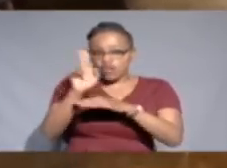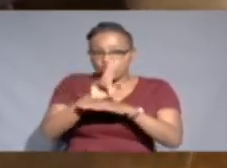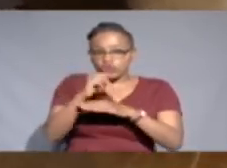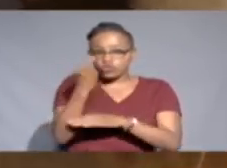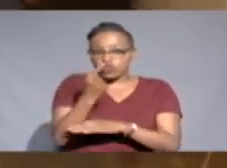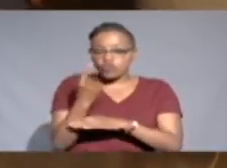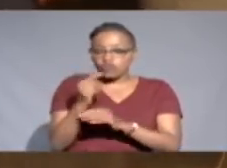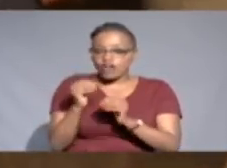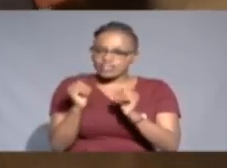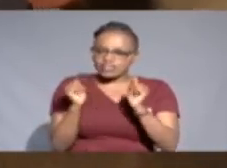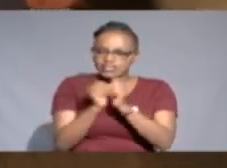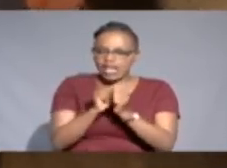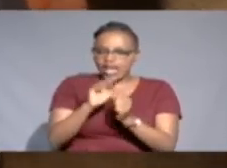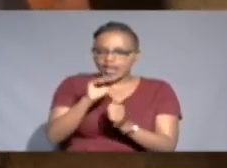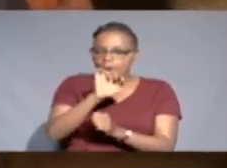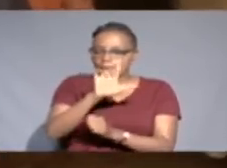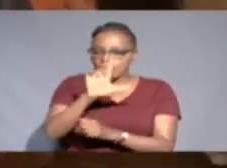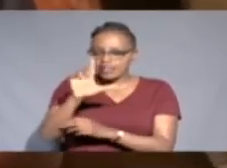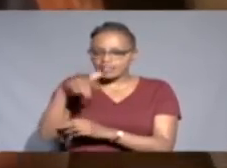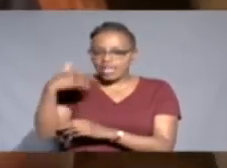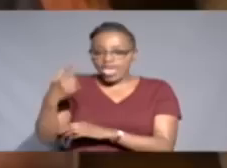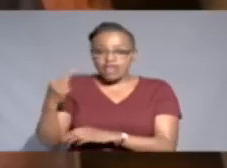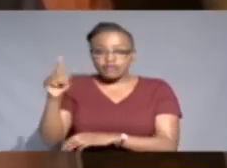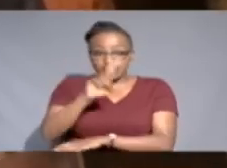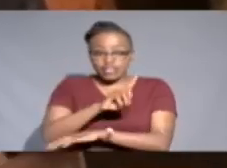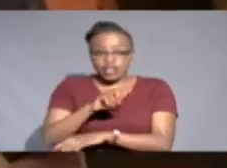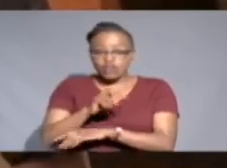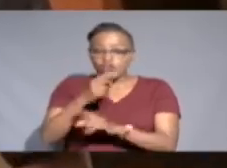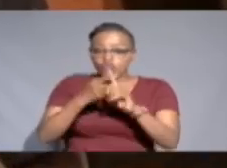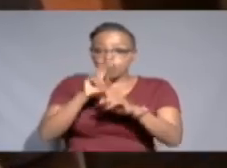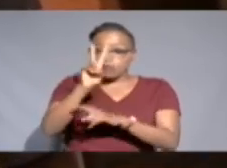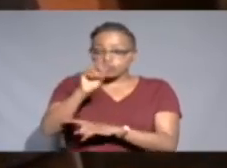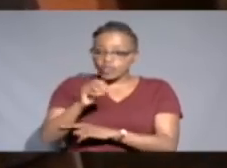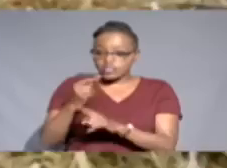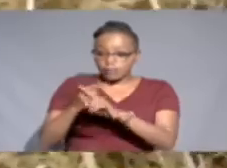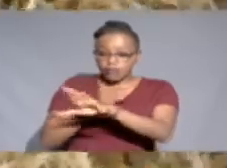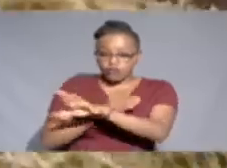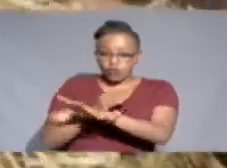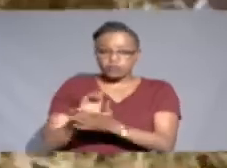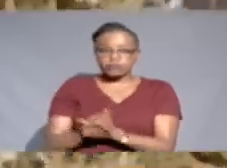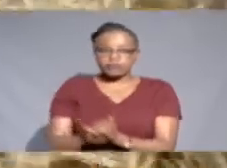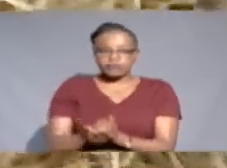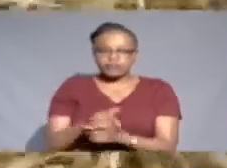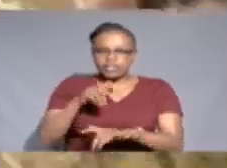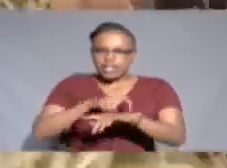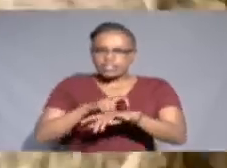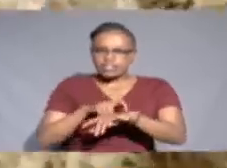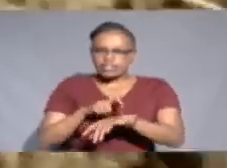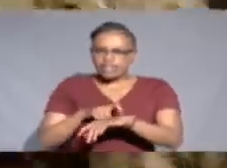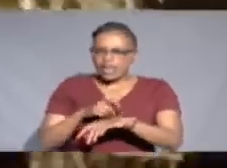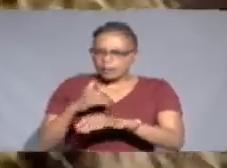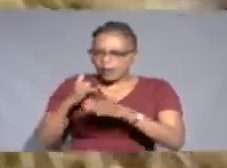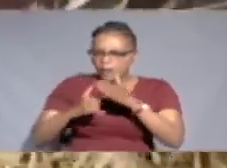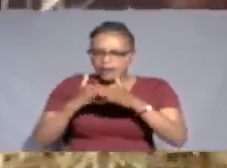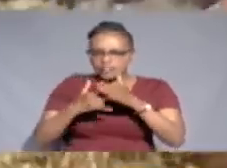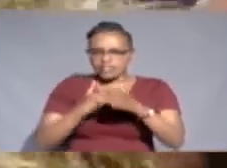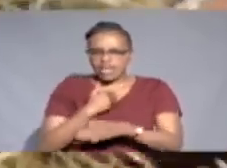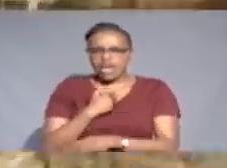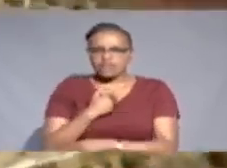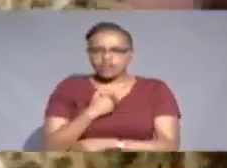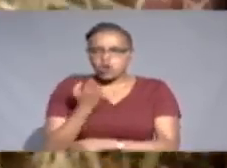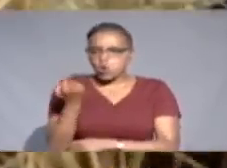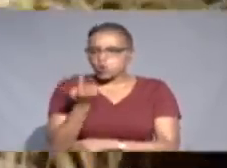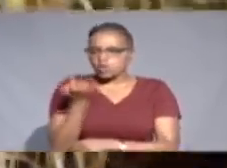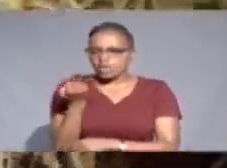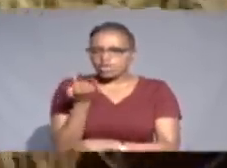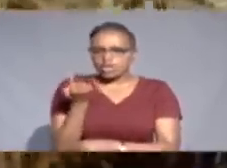just 10 bales to feed the animals per day, from 20 bales initially. But when I had the machine, it only